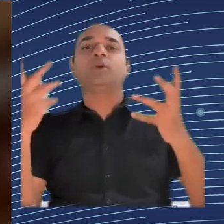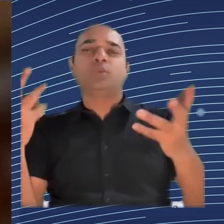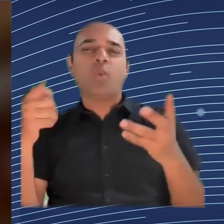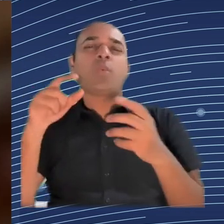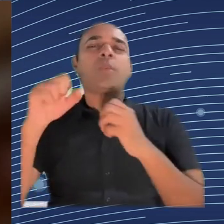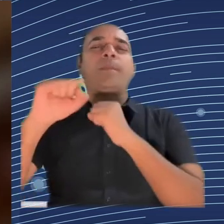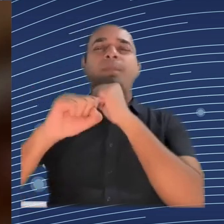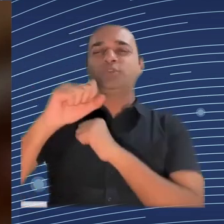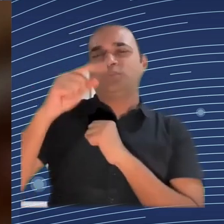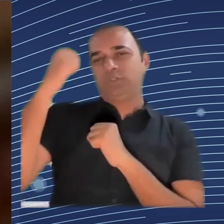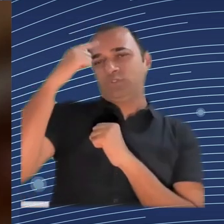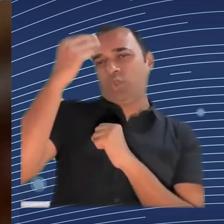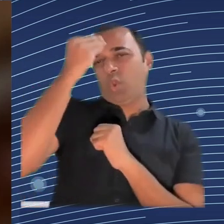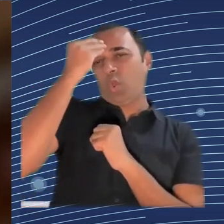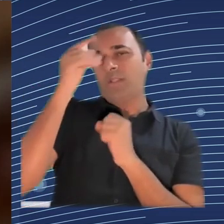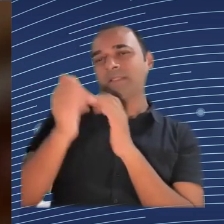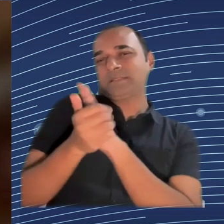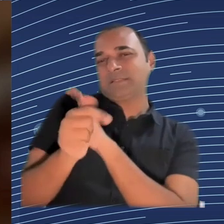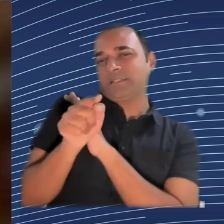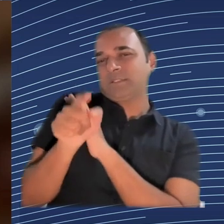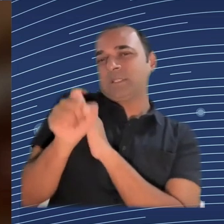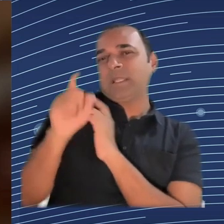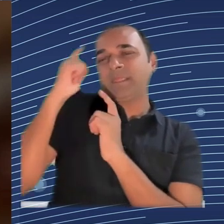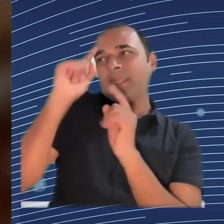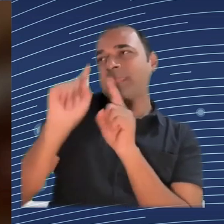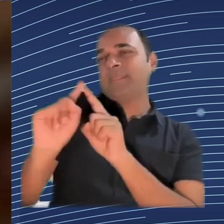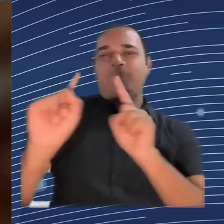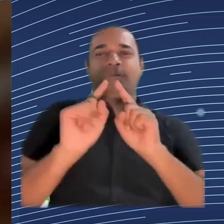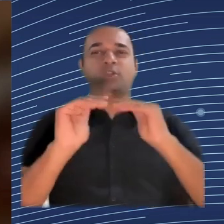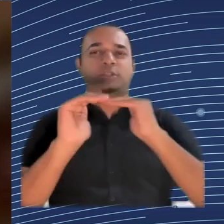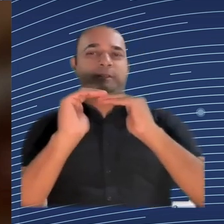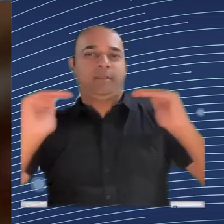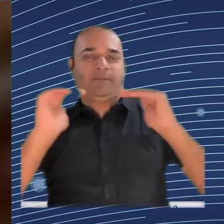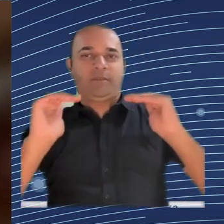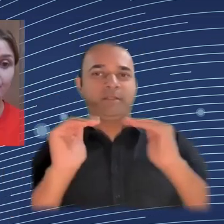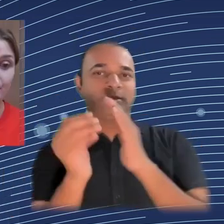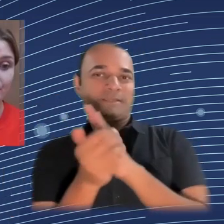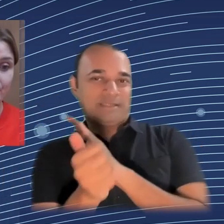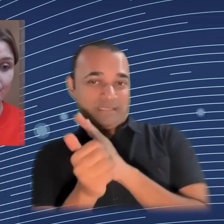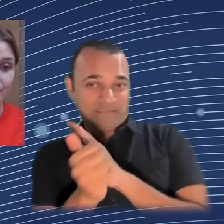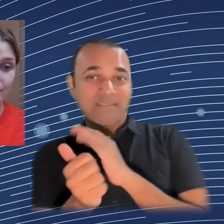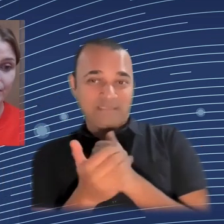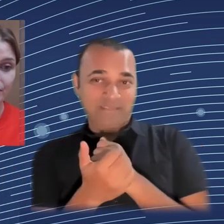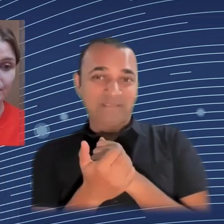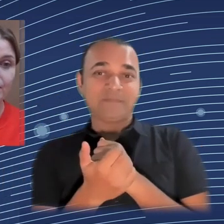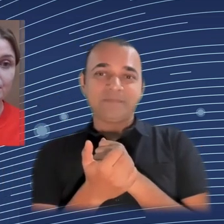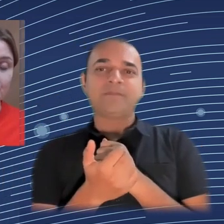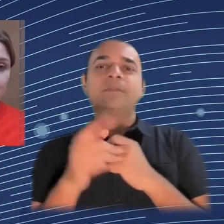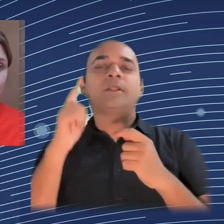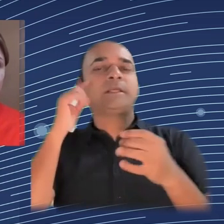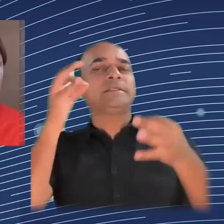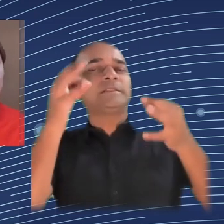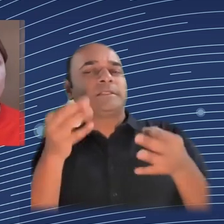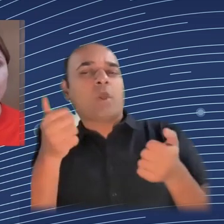experts to support workers in voicing their interests at one point. Thank you. And actually, before I ask